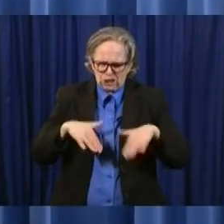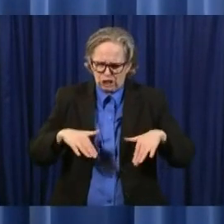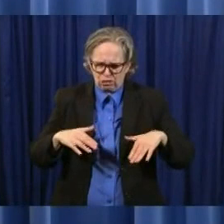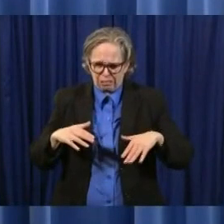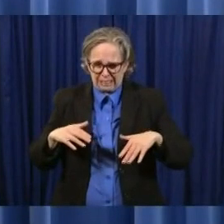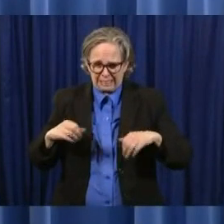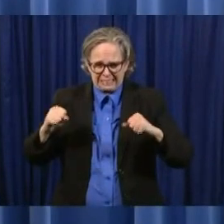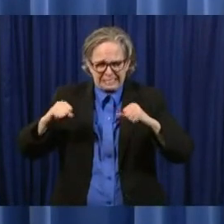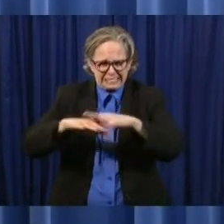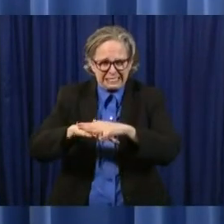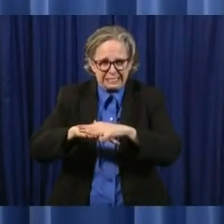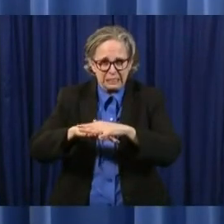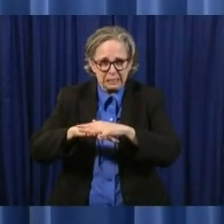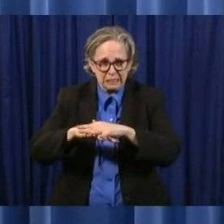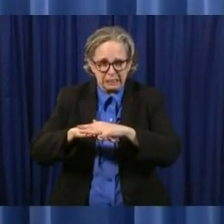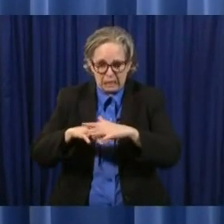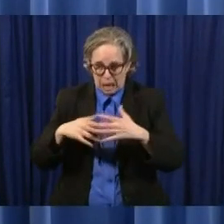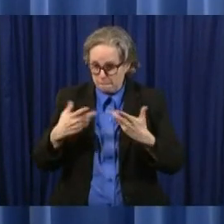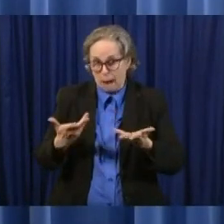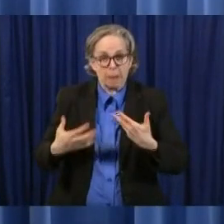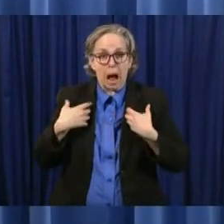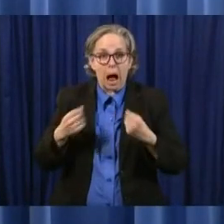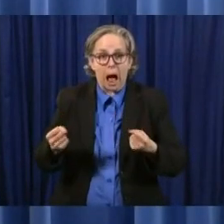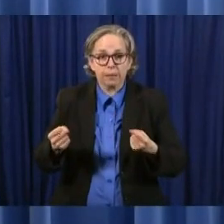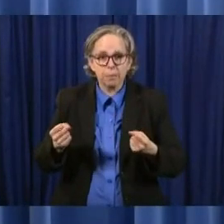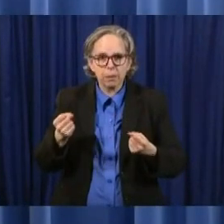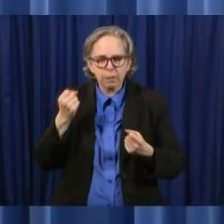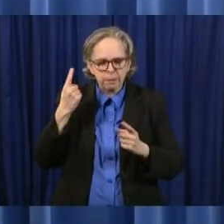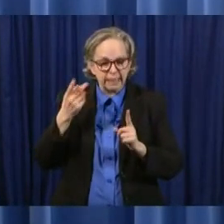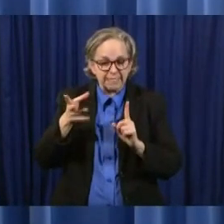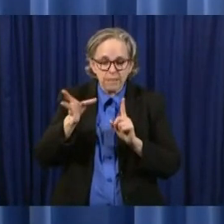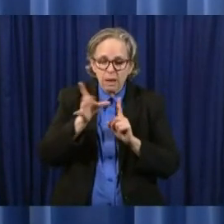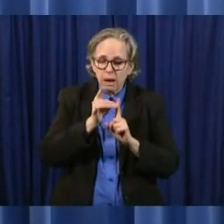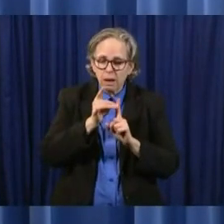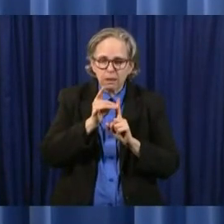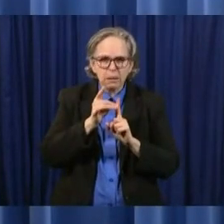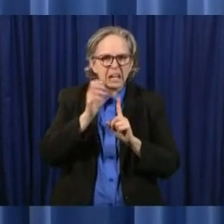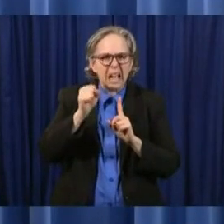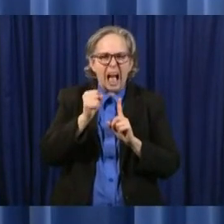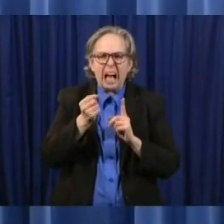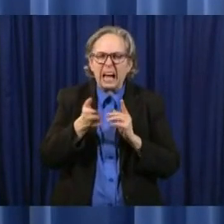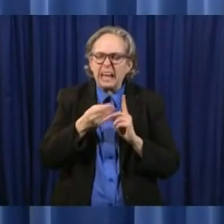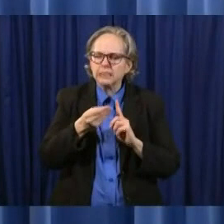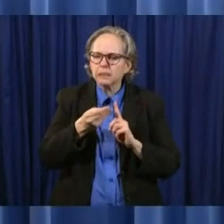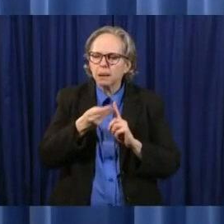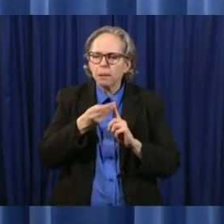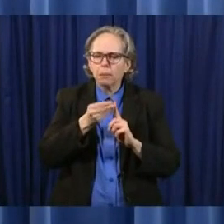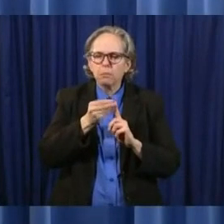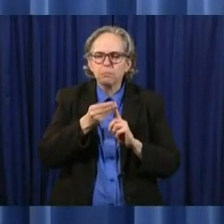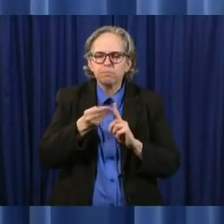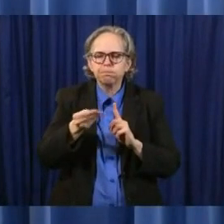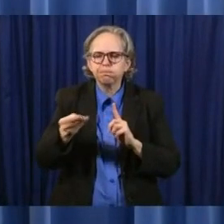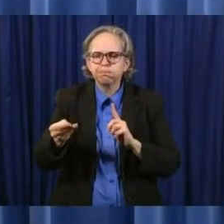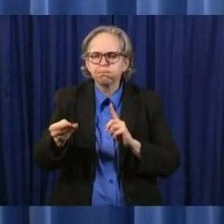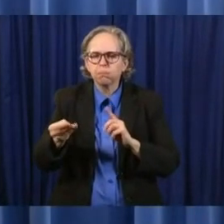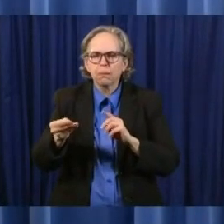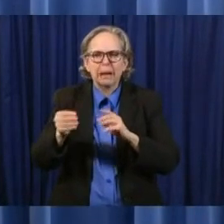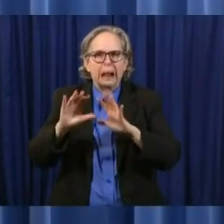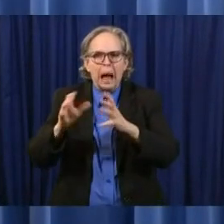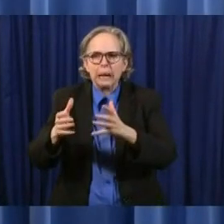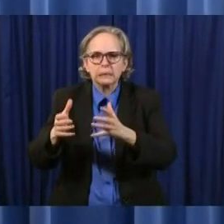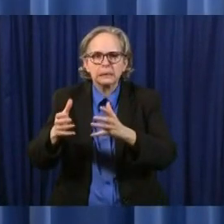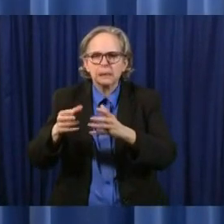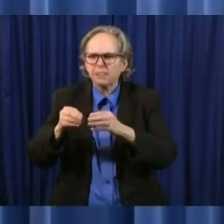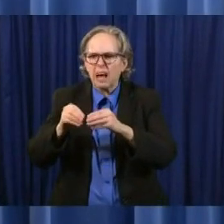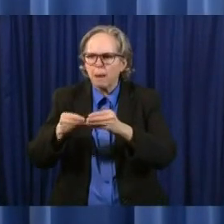be just fine but one may be carrying the covet 19 virus and then all the kids are carrying it and then they go back to